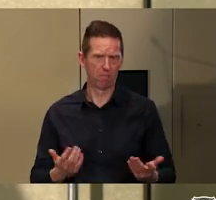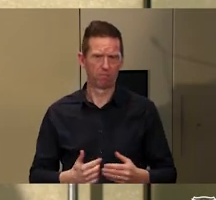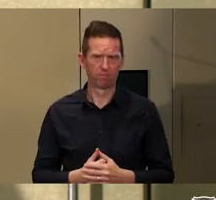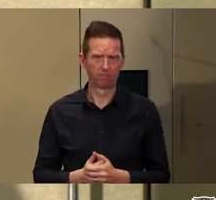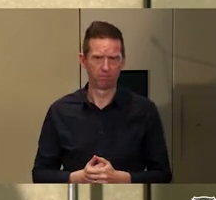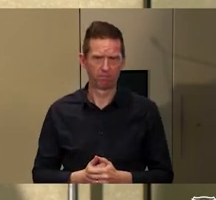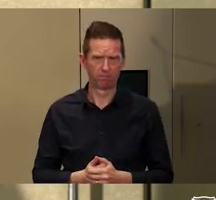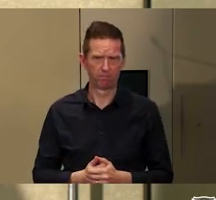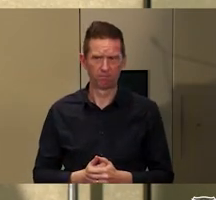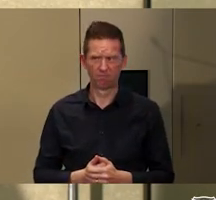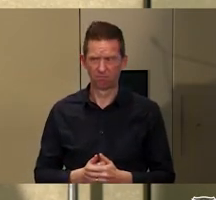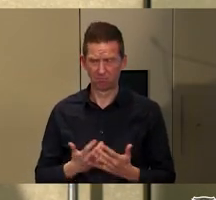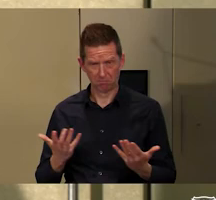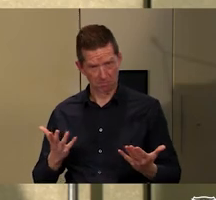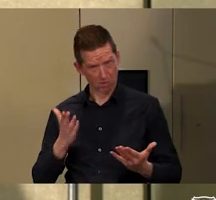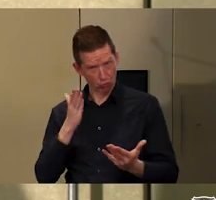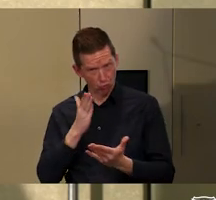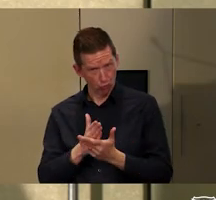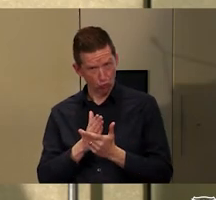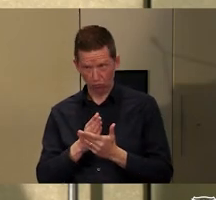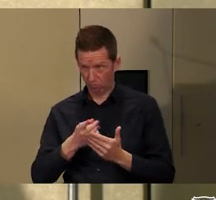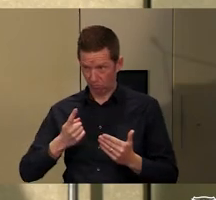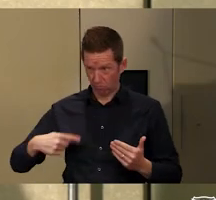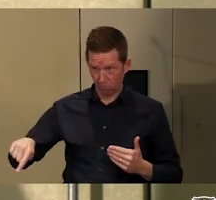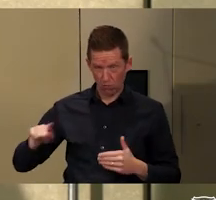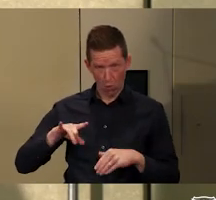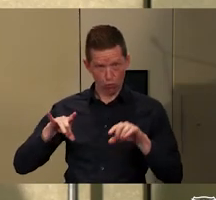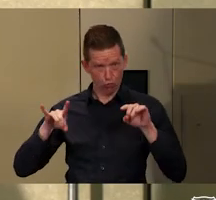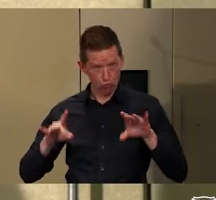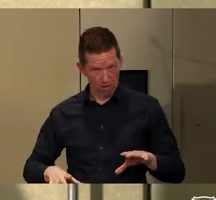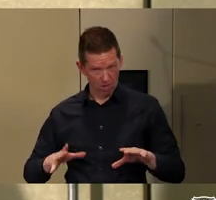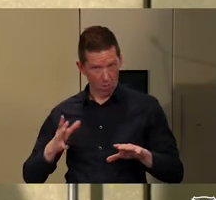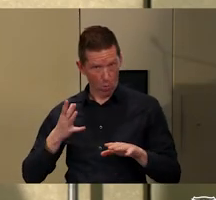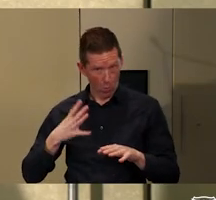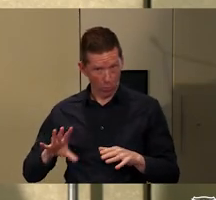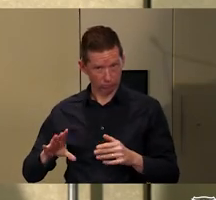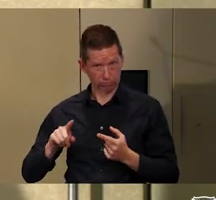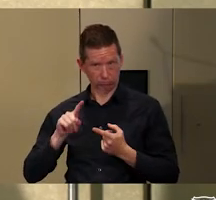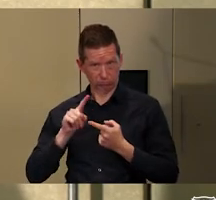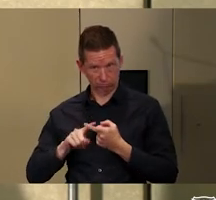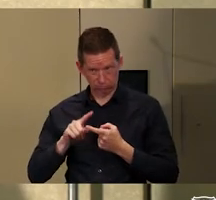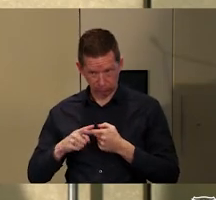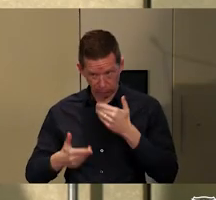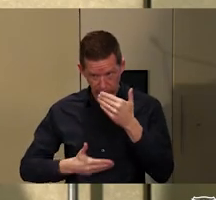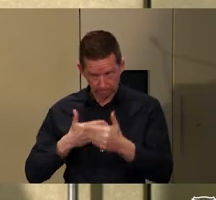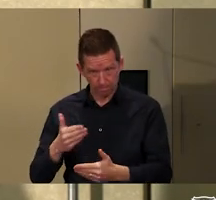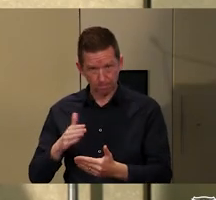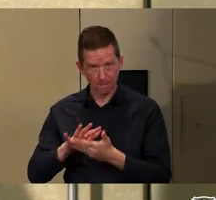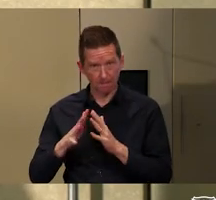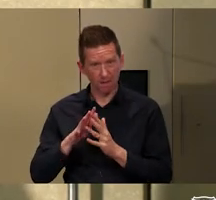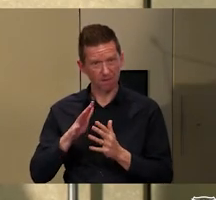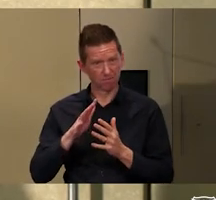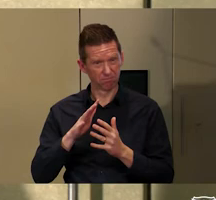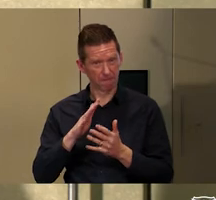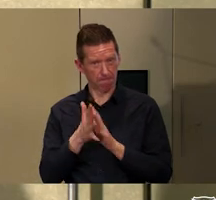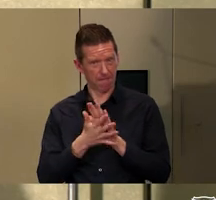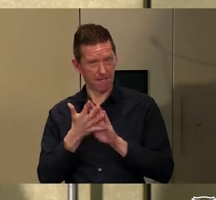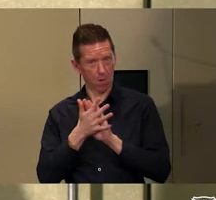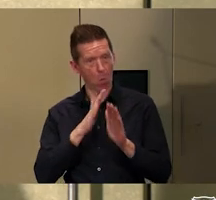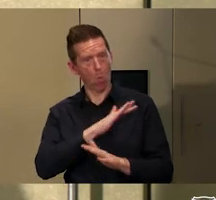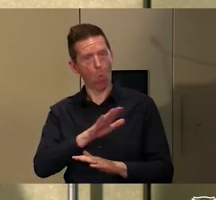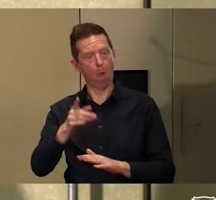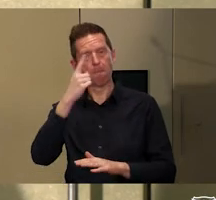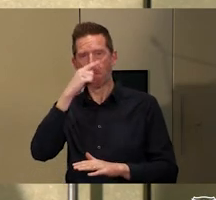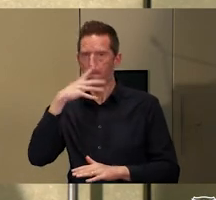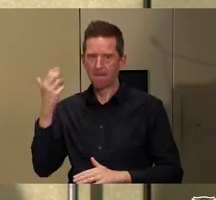Do we really want to have a continent where every Australian lives in a place like